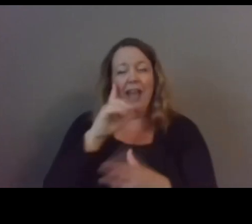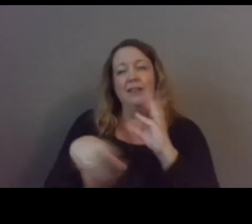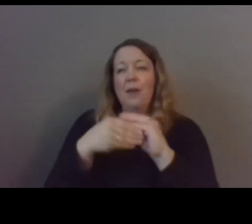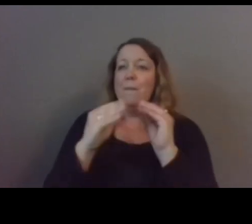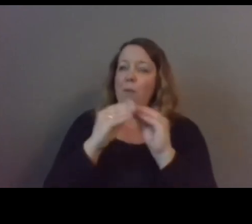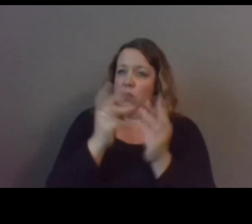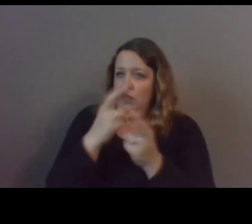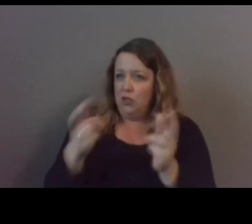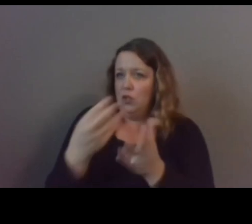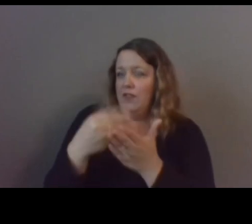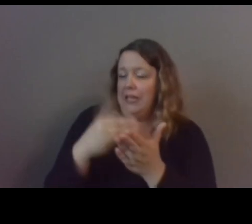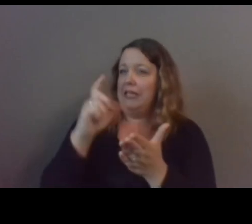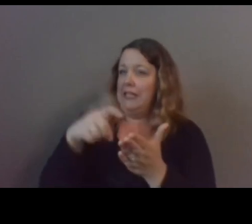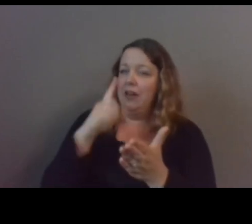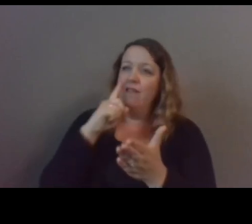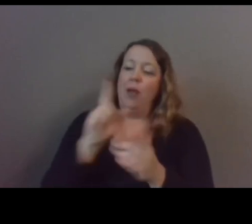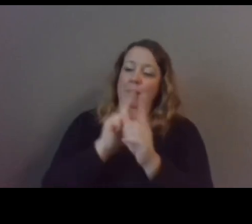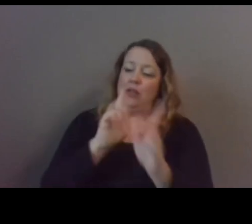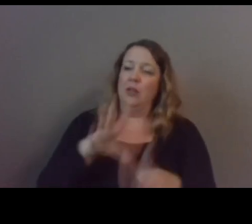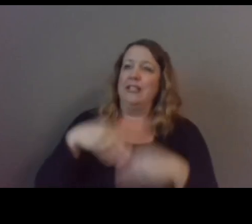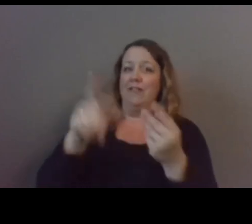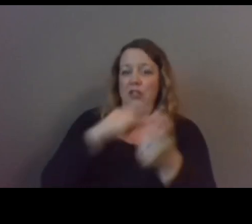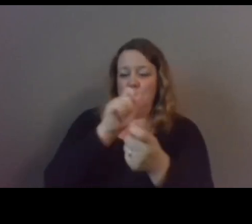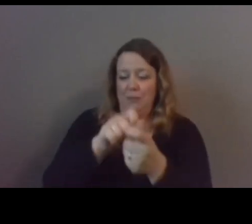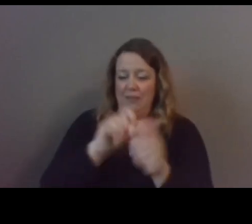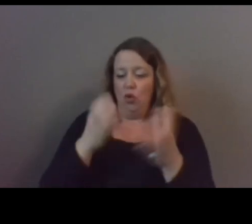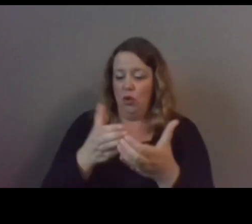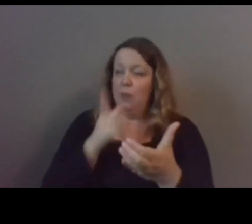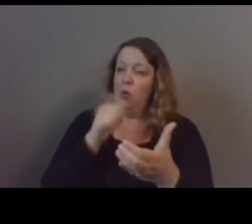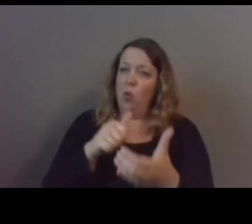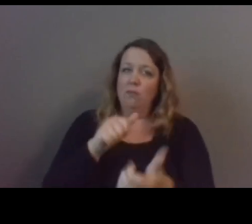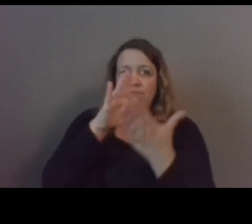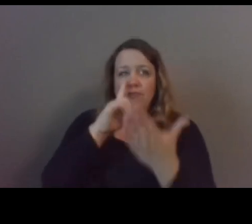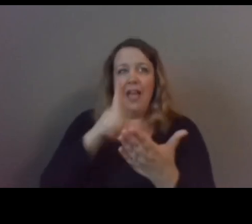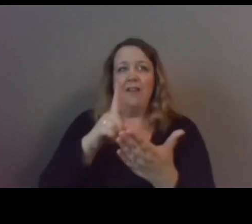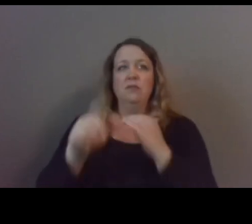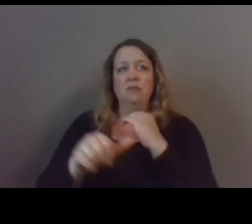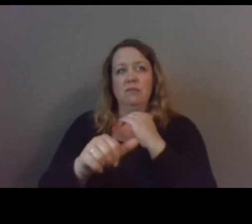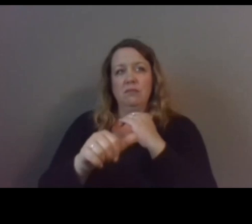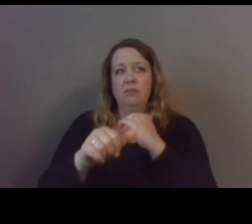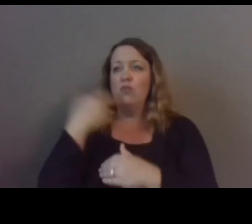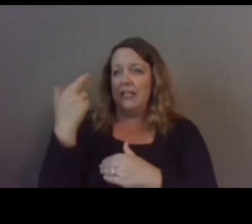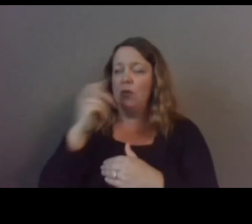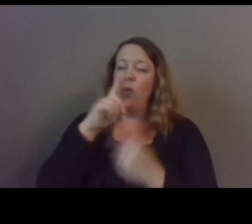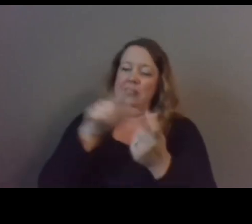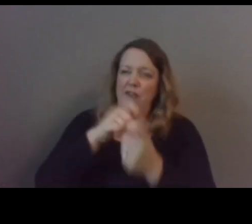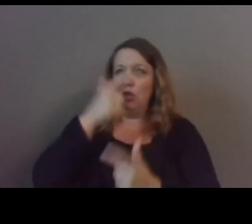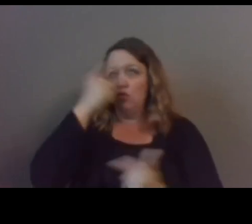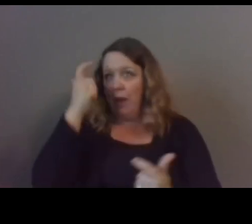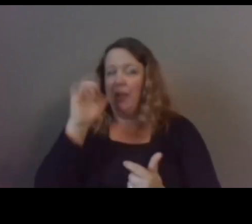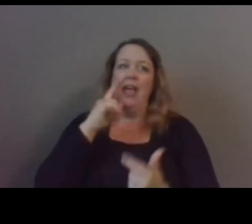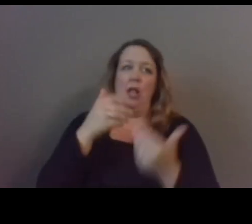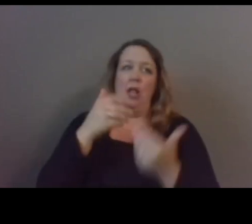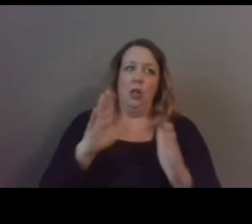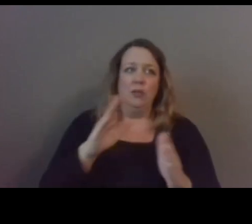also needed on mentoring delivered to specific groups who are facing risk or who have faced particular traumas such as losing a parent to